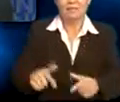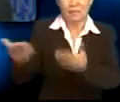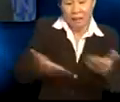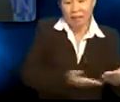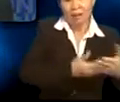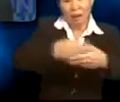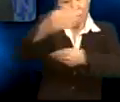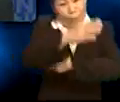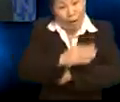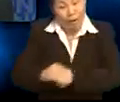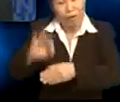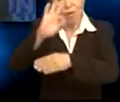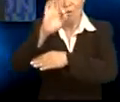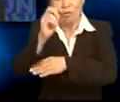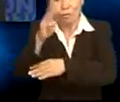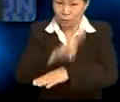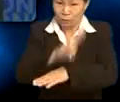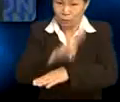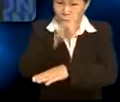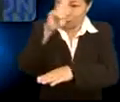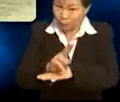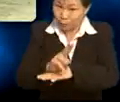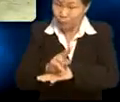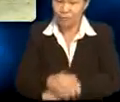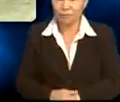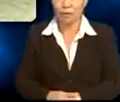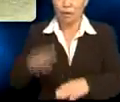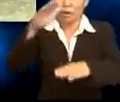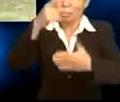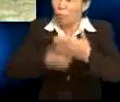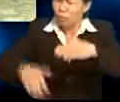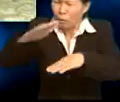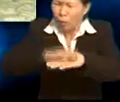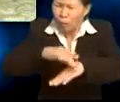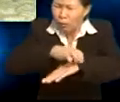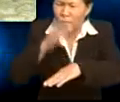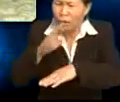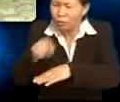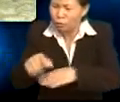carried out and the forms that were used. What on earth are you doing?